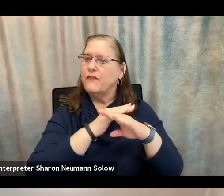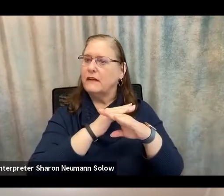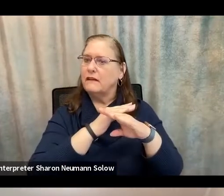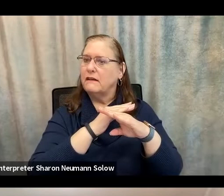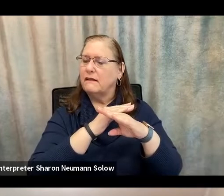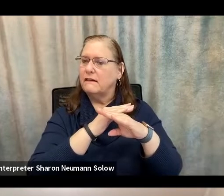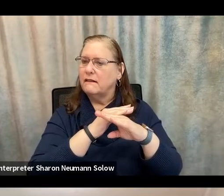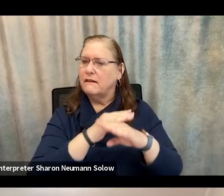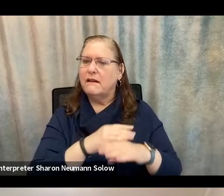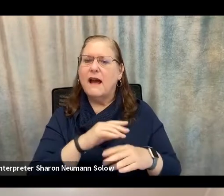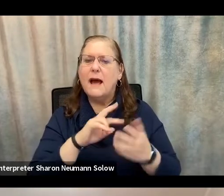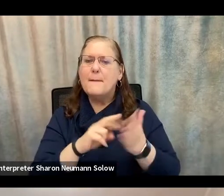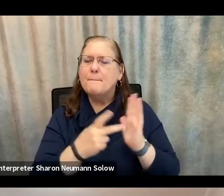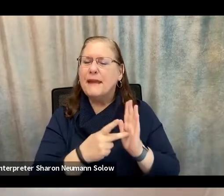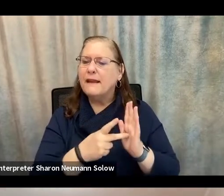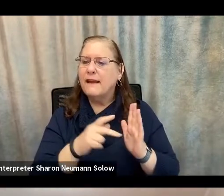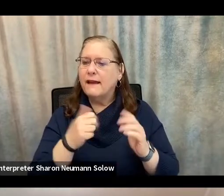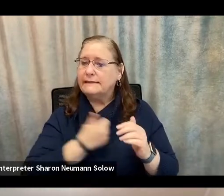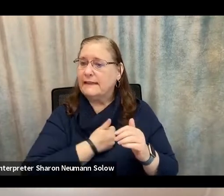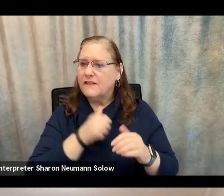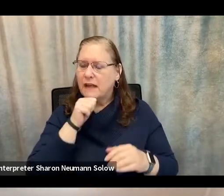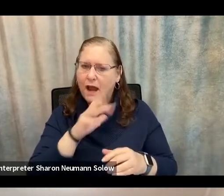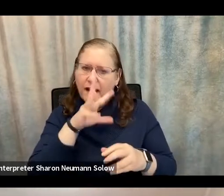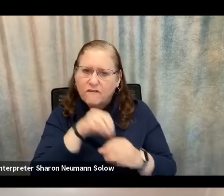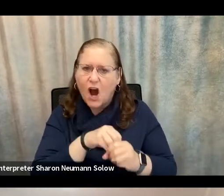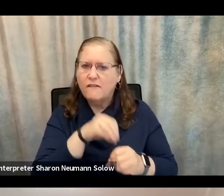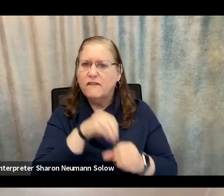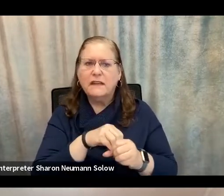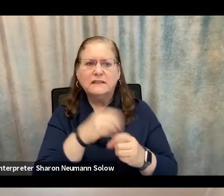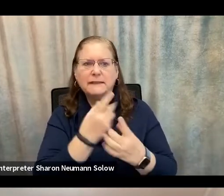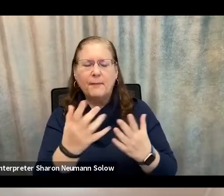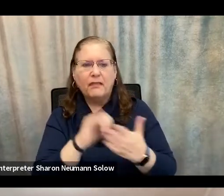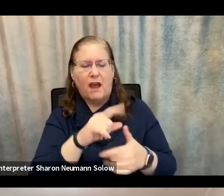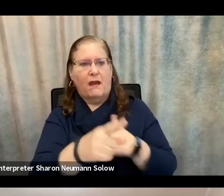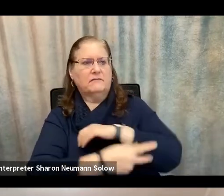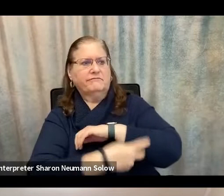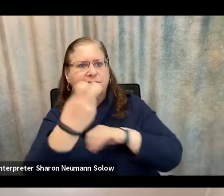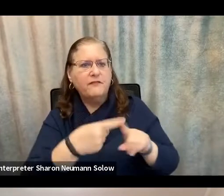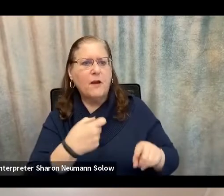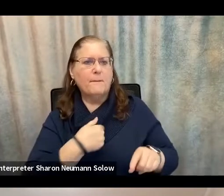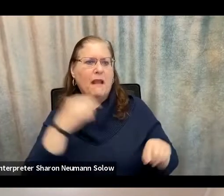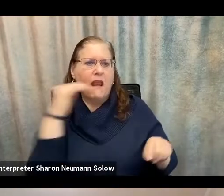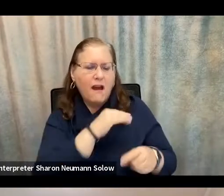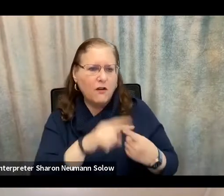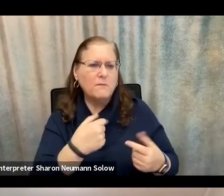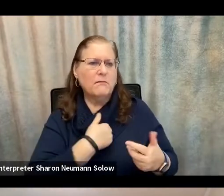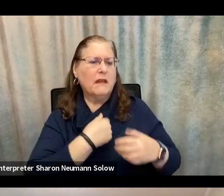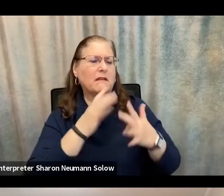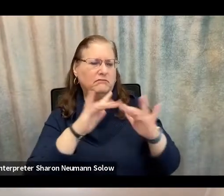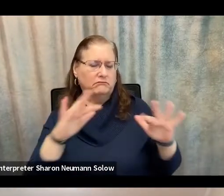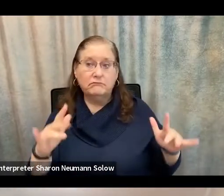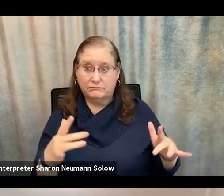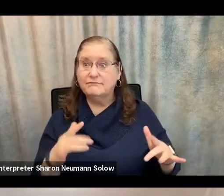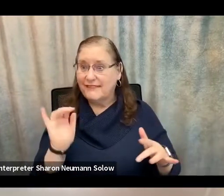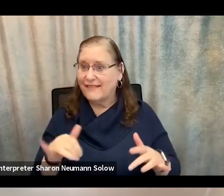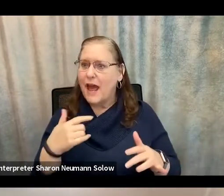the potential to be involved in some sort of fraudulent scheme before it actually happens. So that's what we're really hoping to do